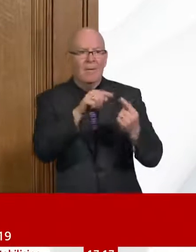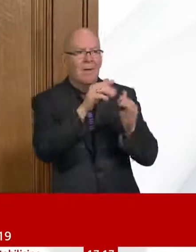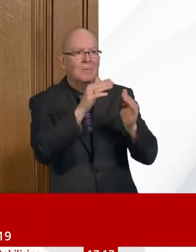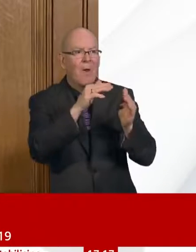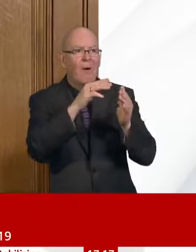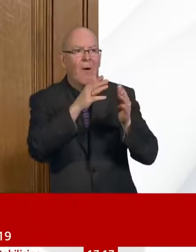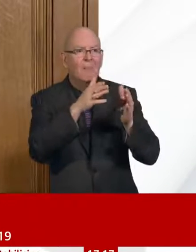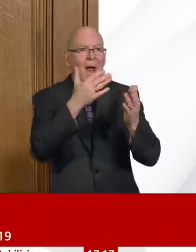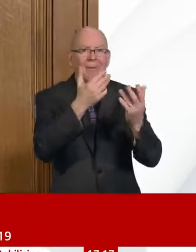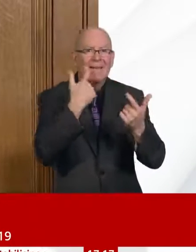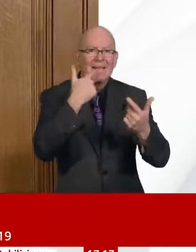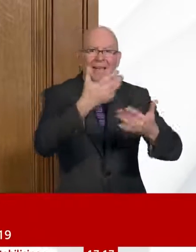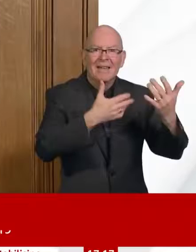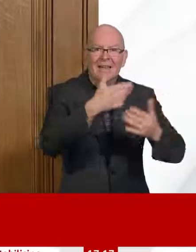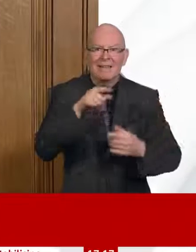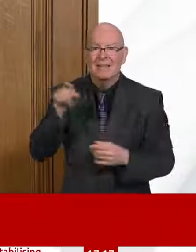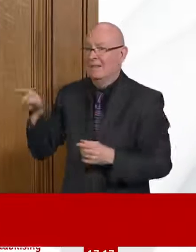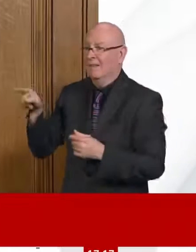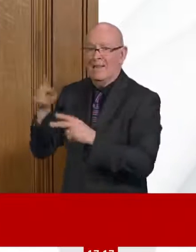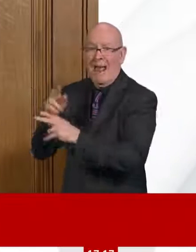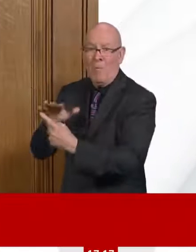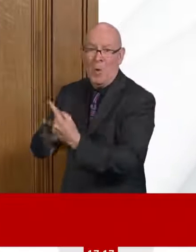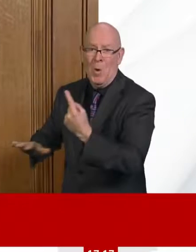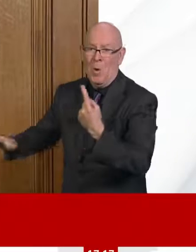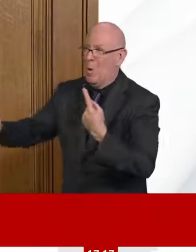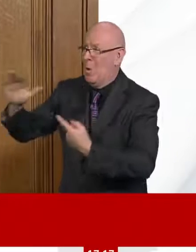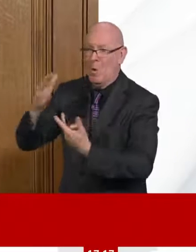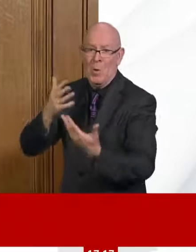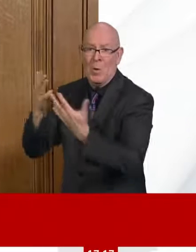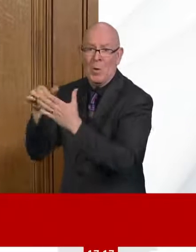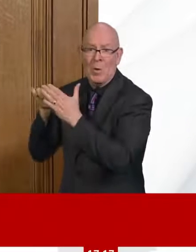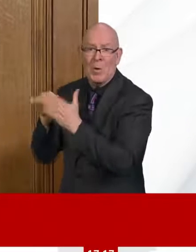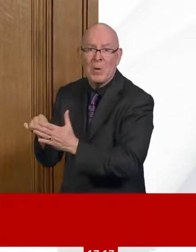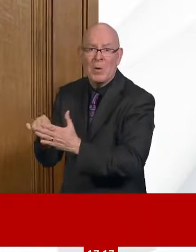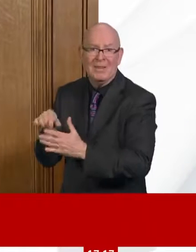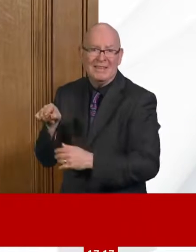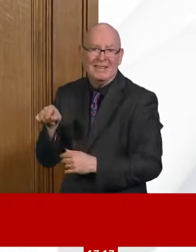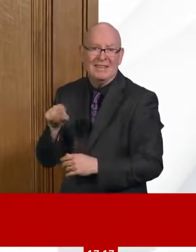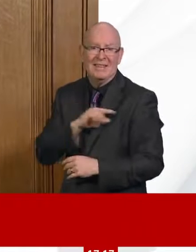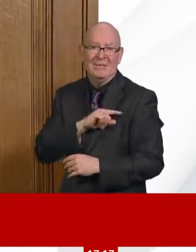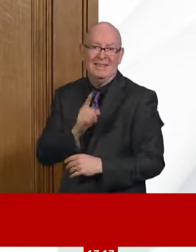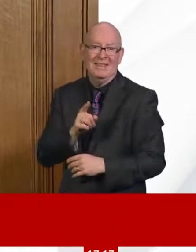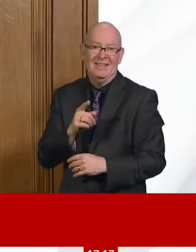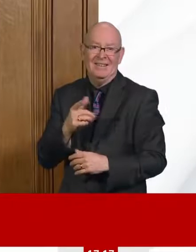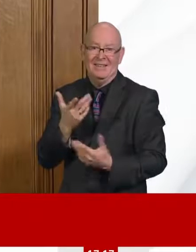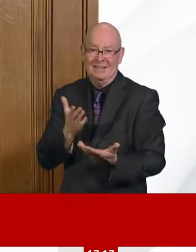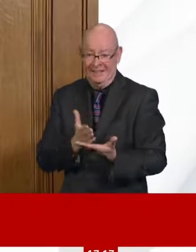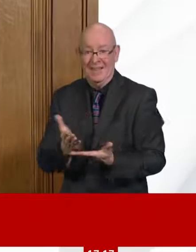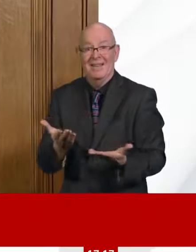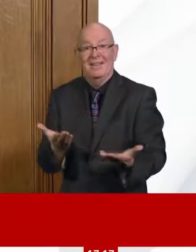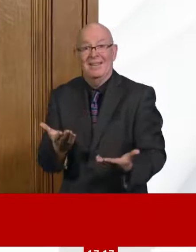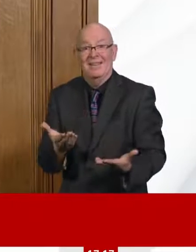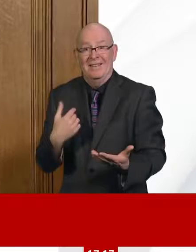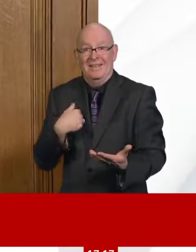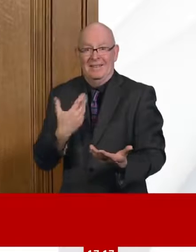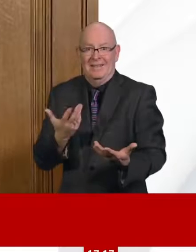those that we know have been tested as positive. And again, that is different from in the community where doctors